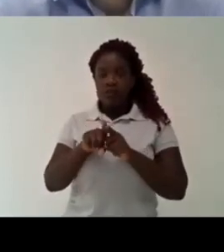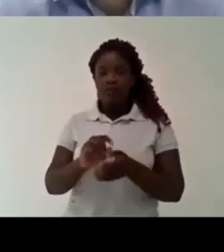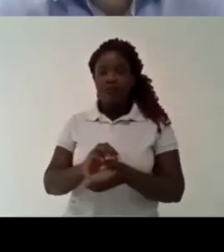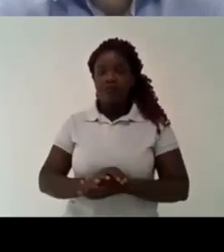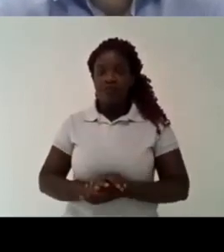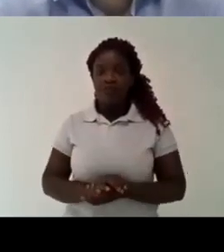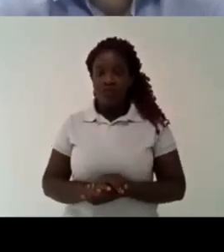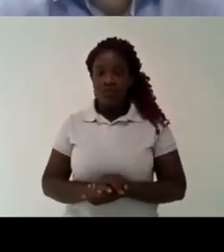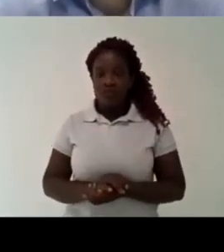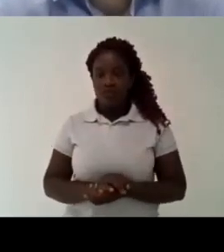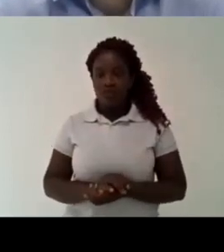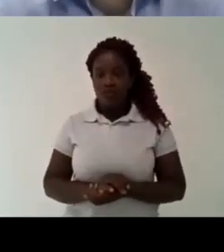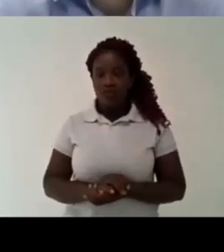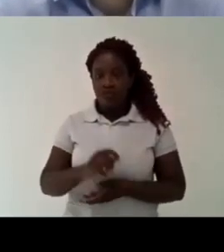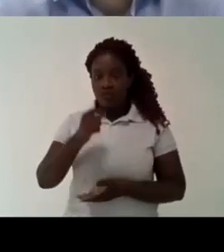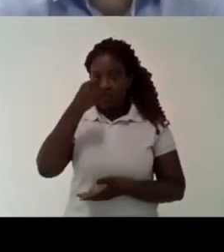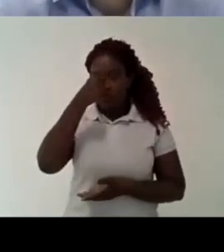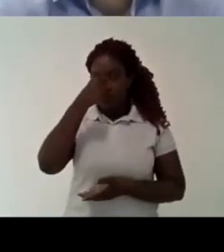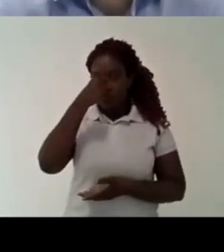education plan